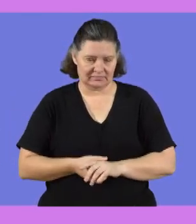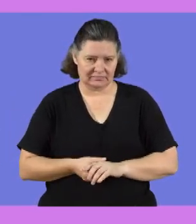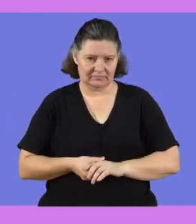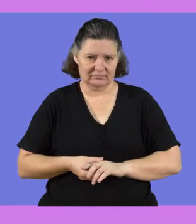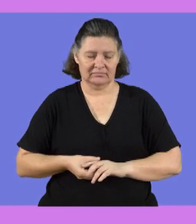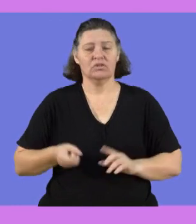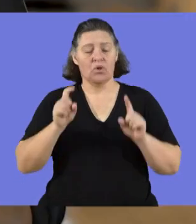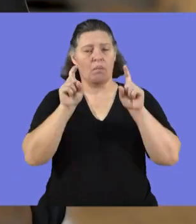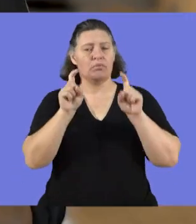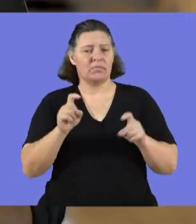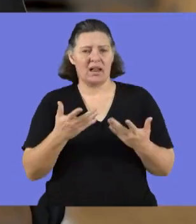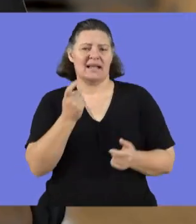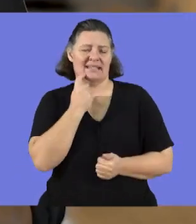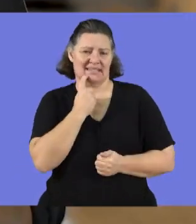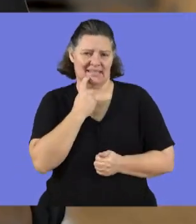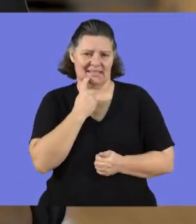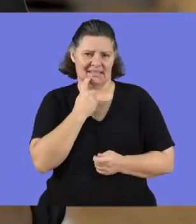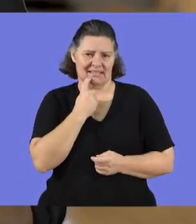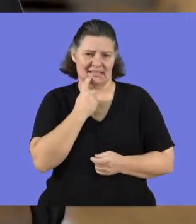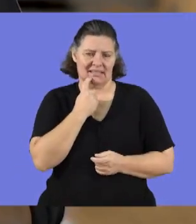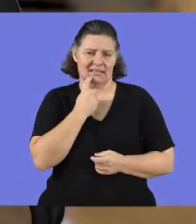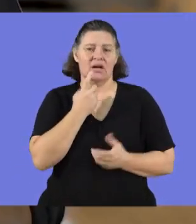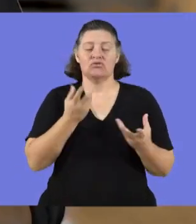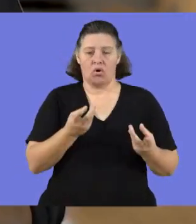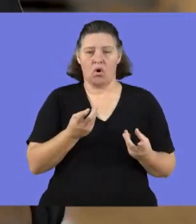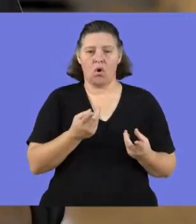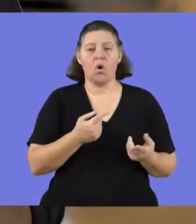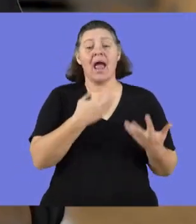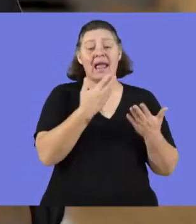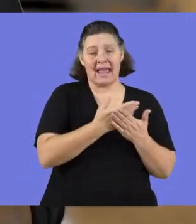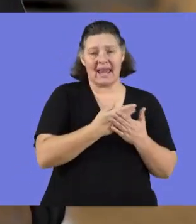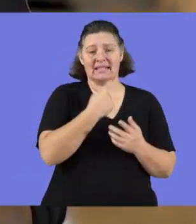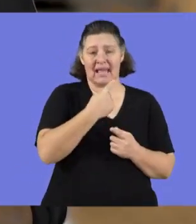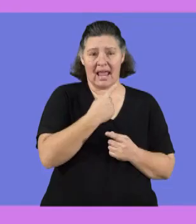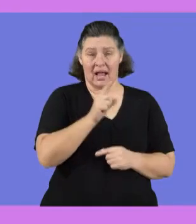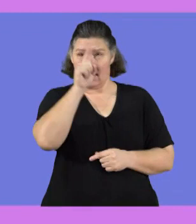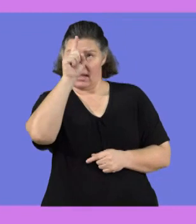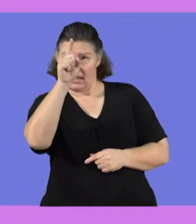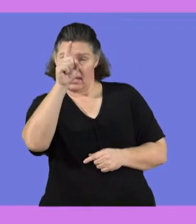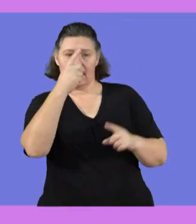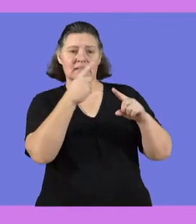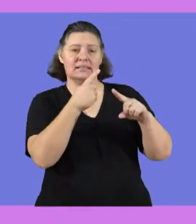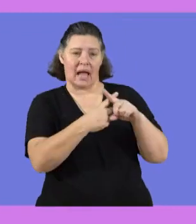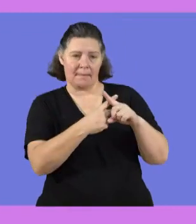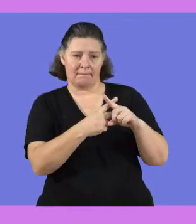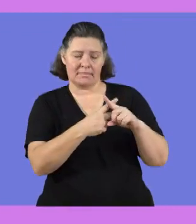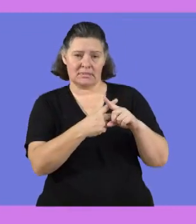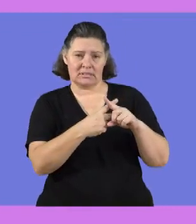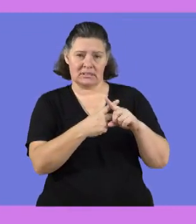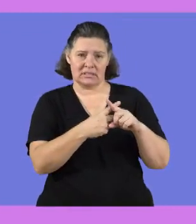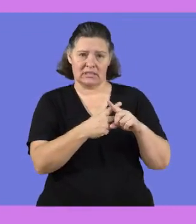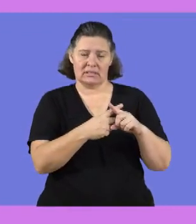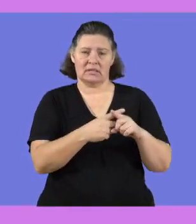principle is easy. It's either you multiply the value on top by 4,